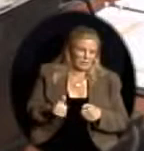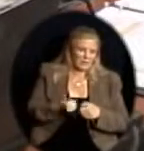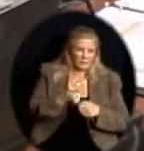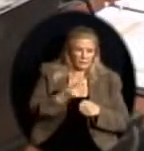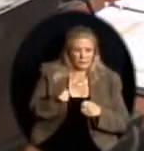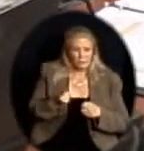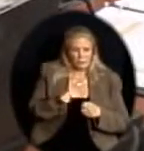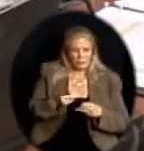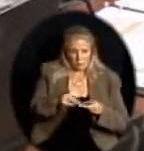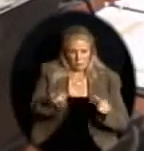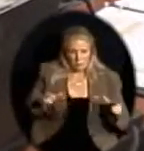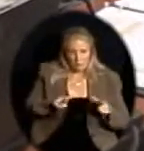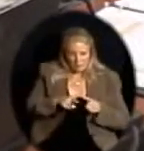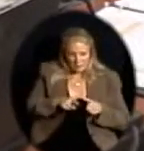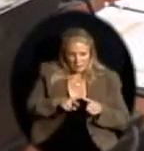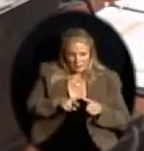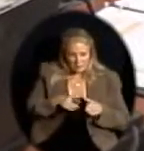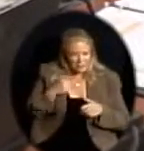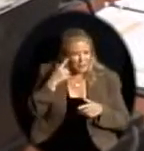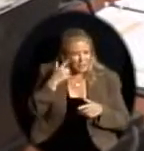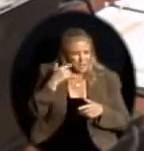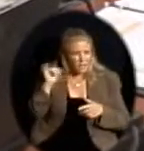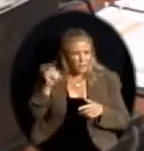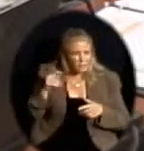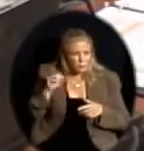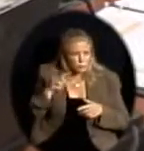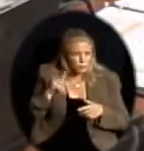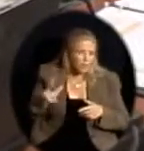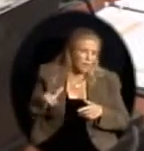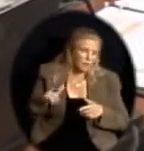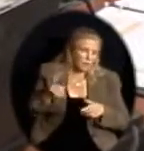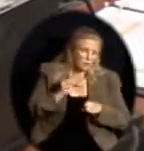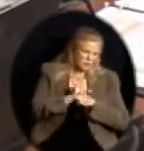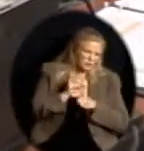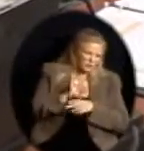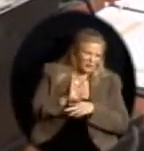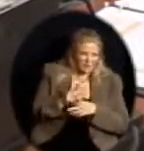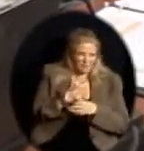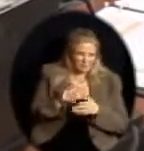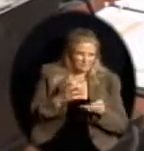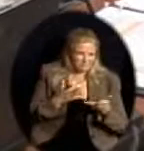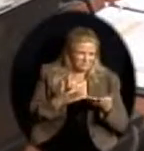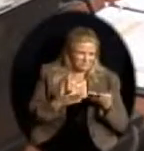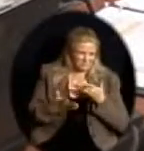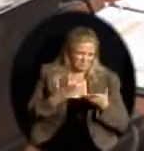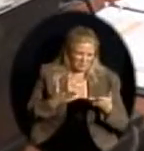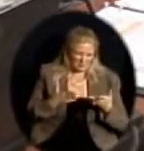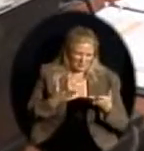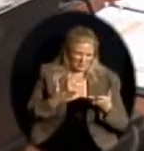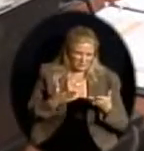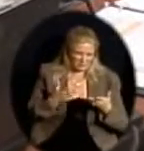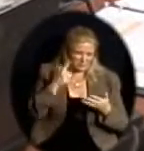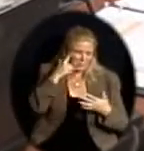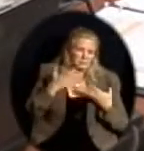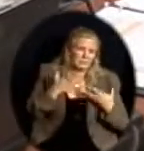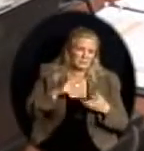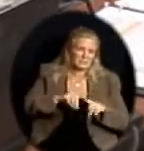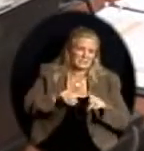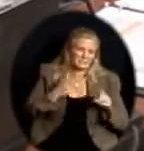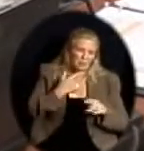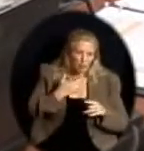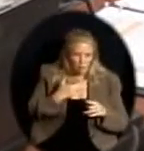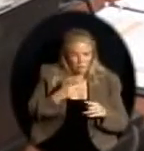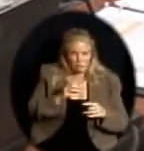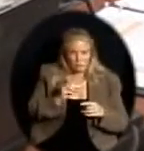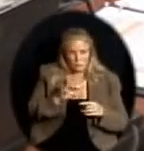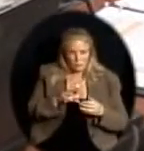California Trail. It worked okay. Had decided maybe a different color, a different texture might work better. We tried it again at